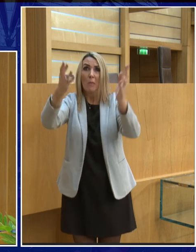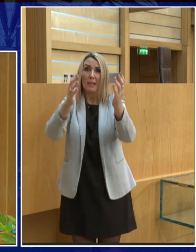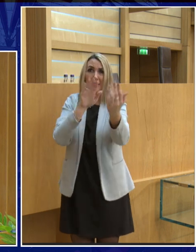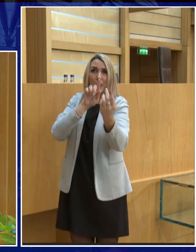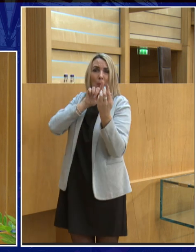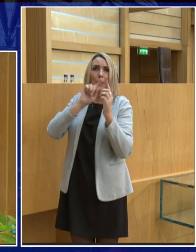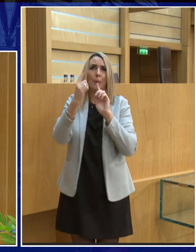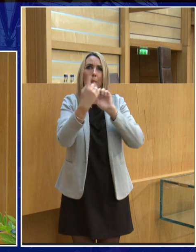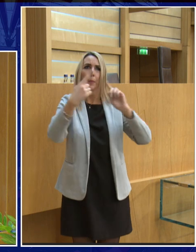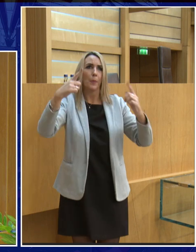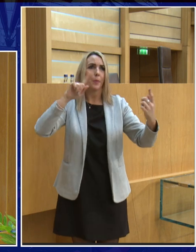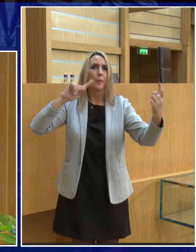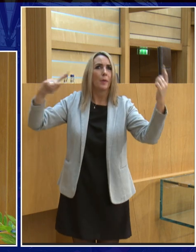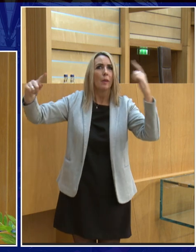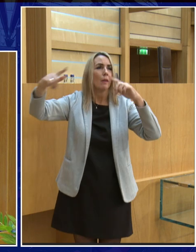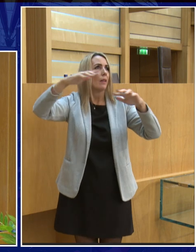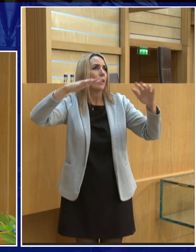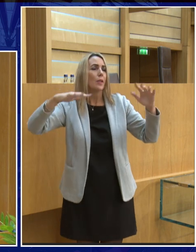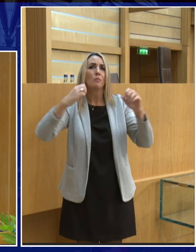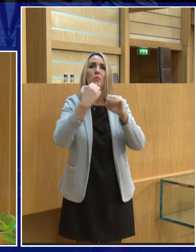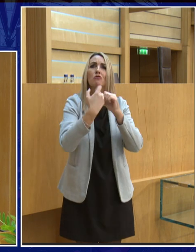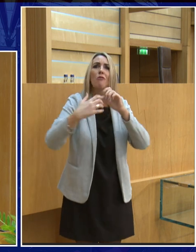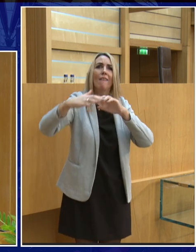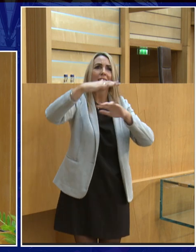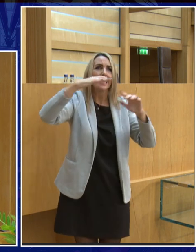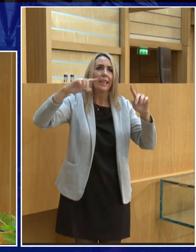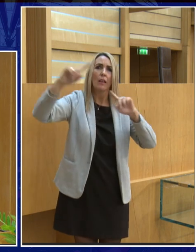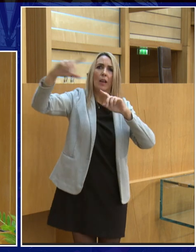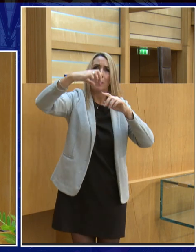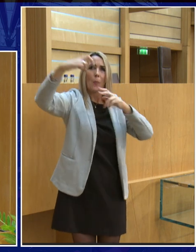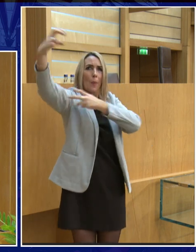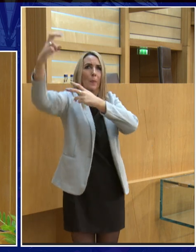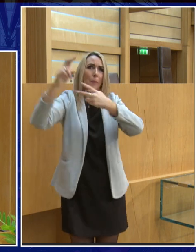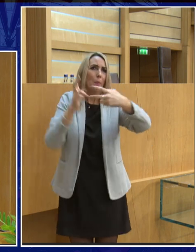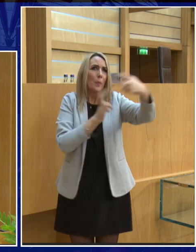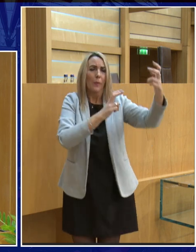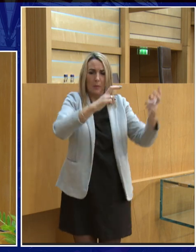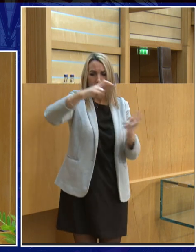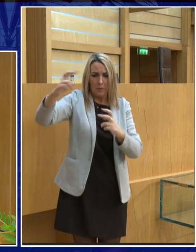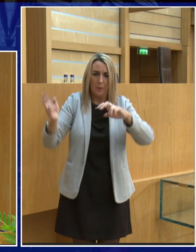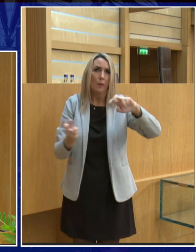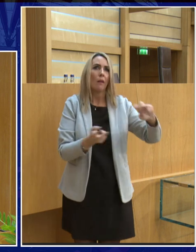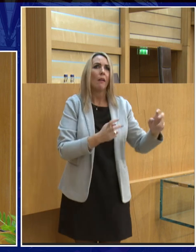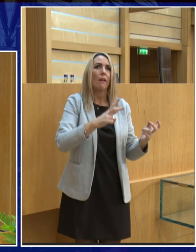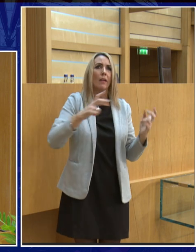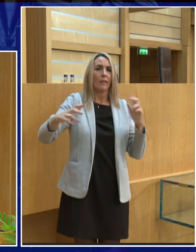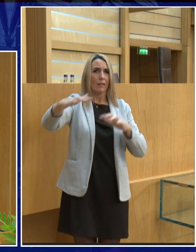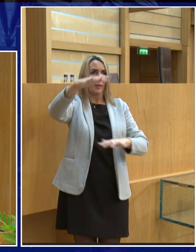the outer planets used to be closer in and then they got gravity from other planets pulled them outwards and so in the early